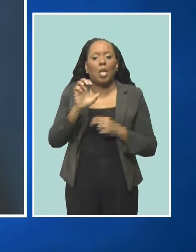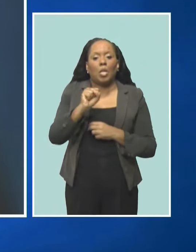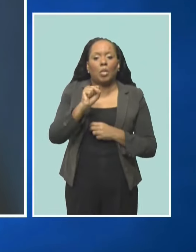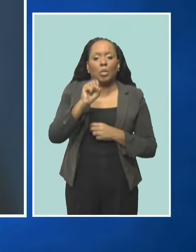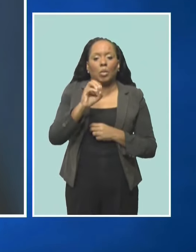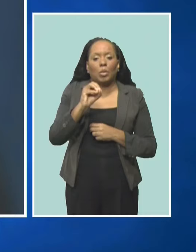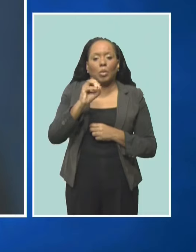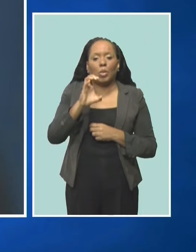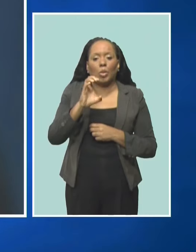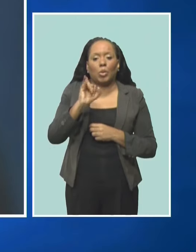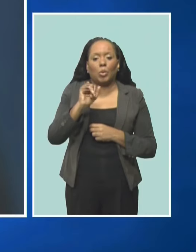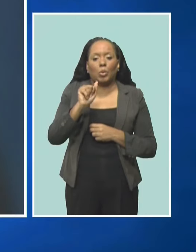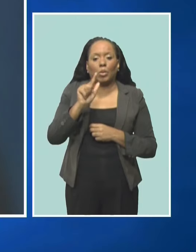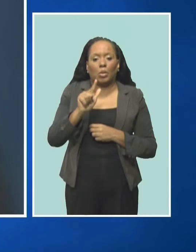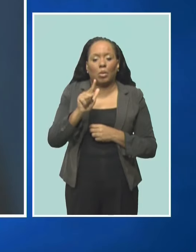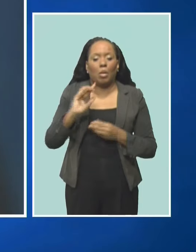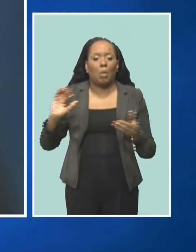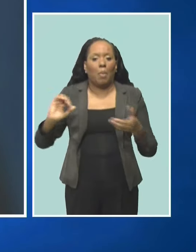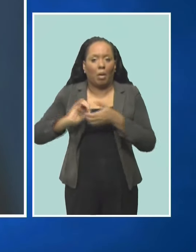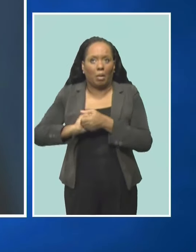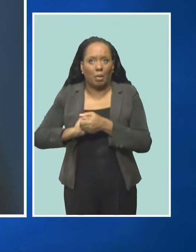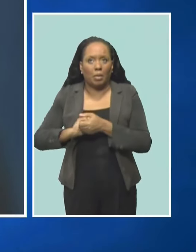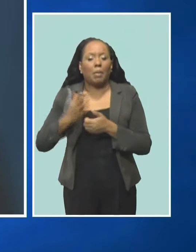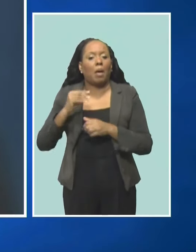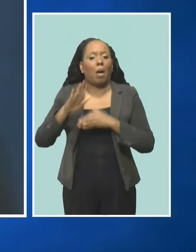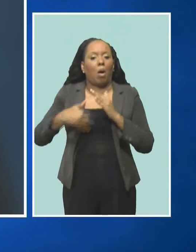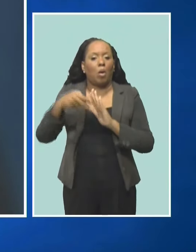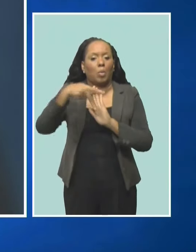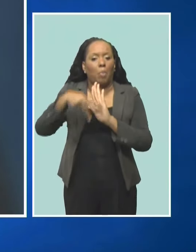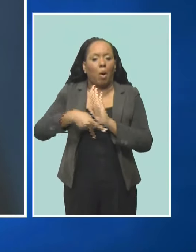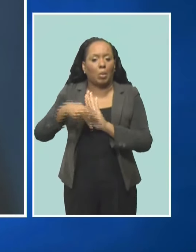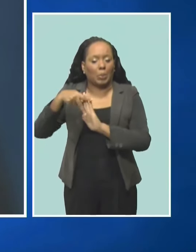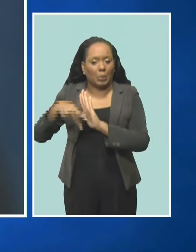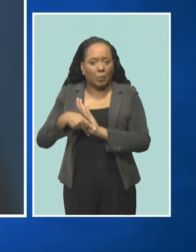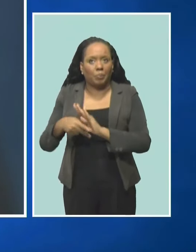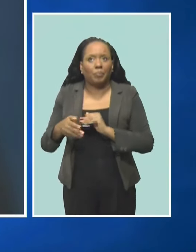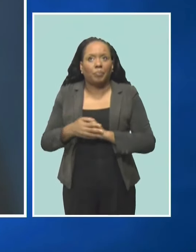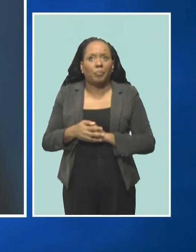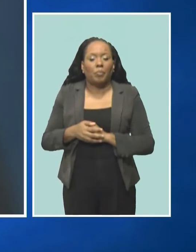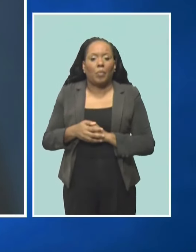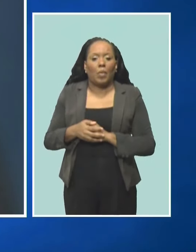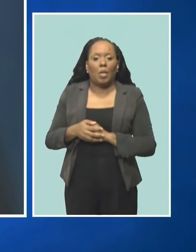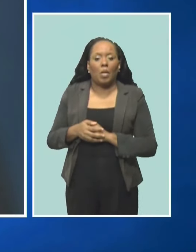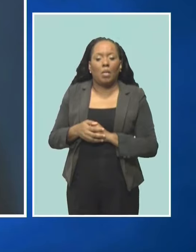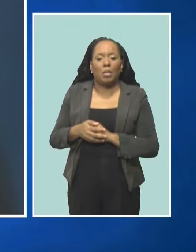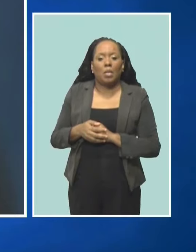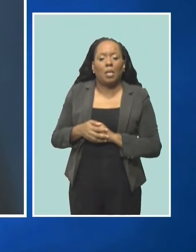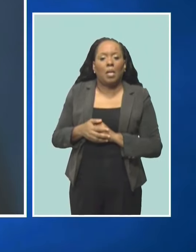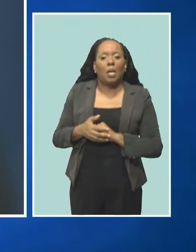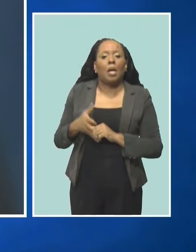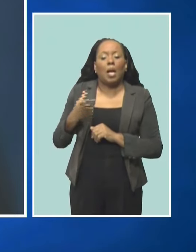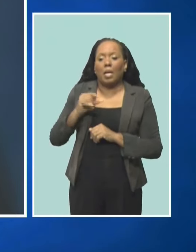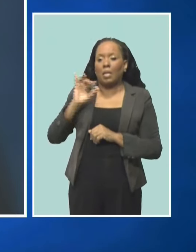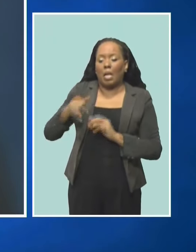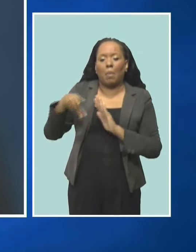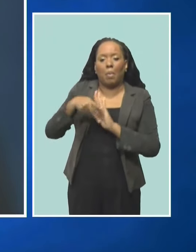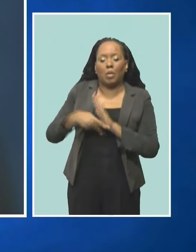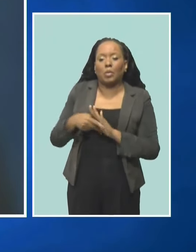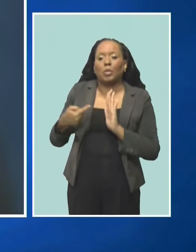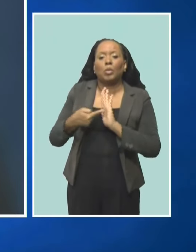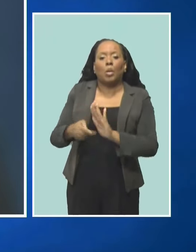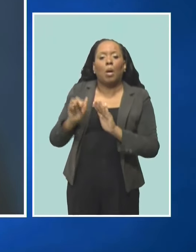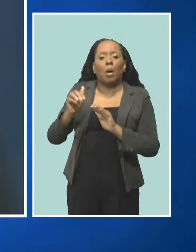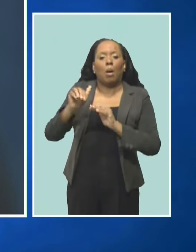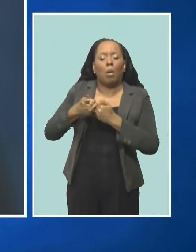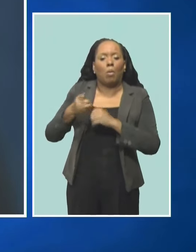and incomes protocol that emerged from it, setting up Barbados as a world model for handling national crises. Former